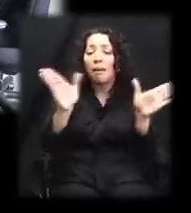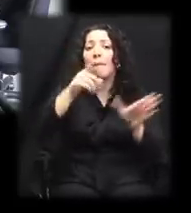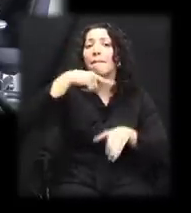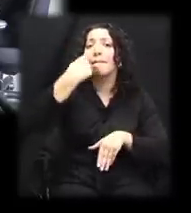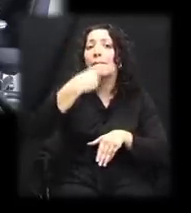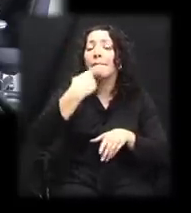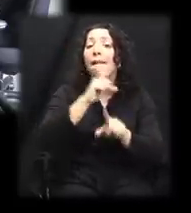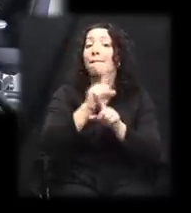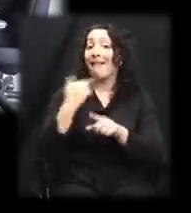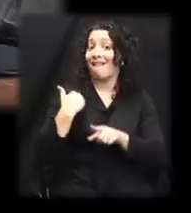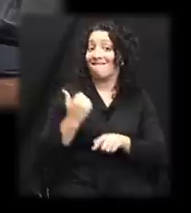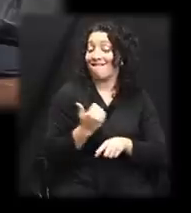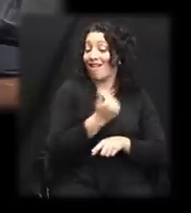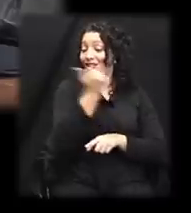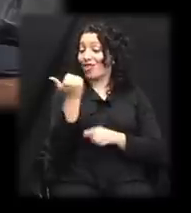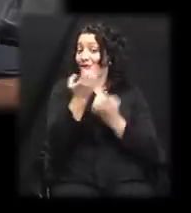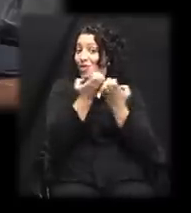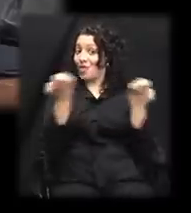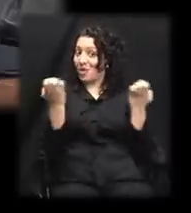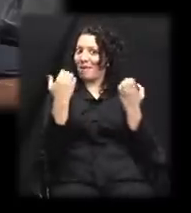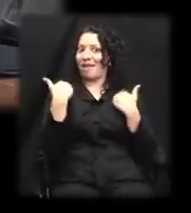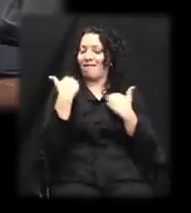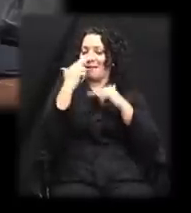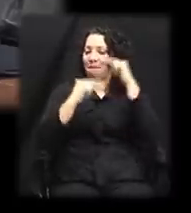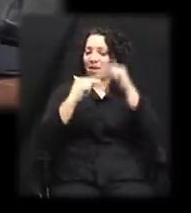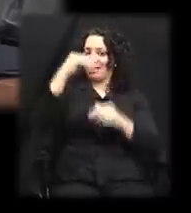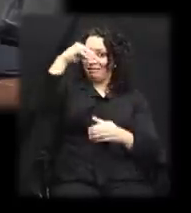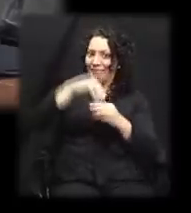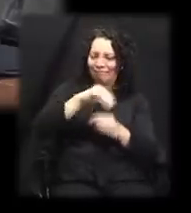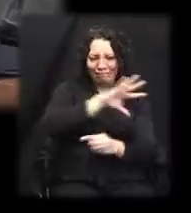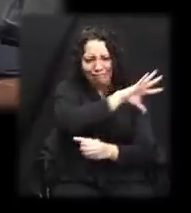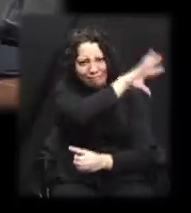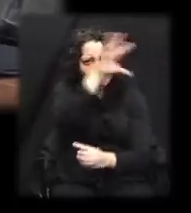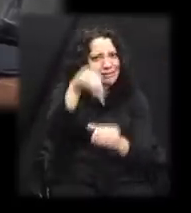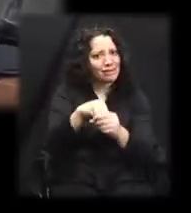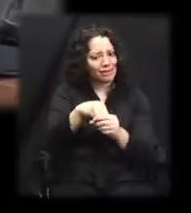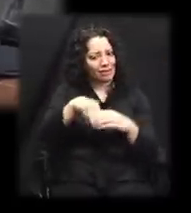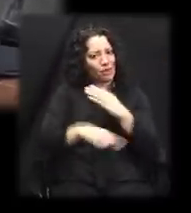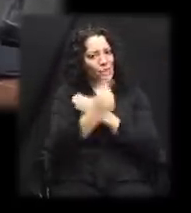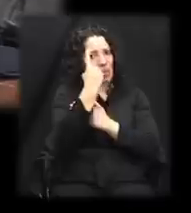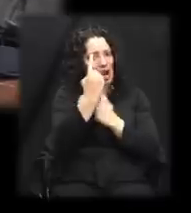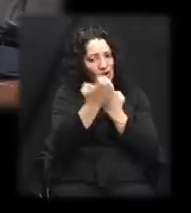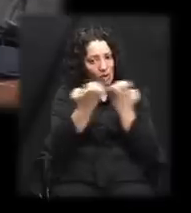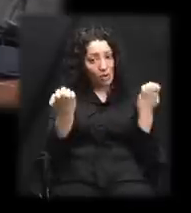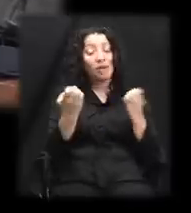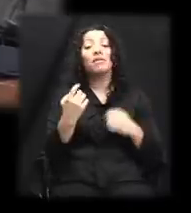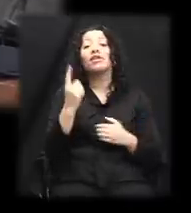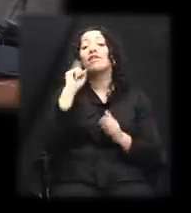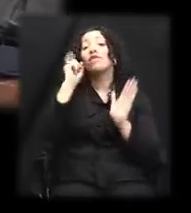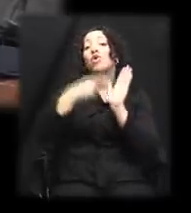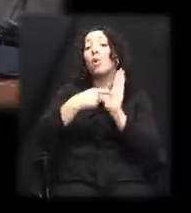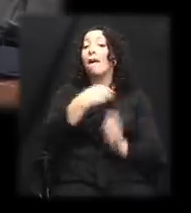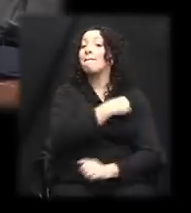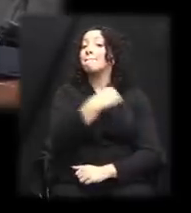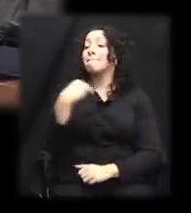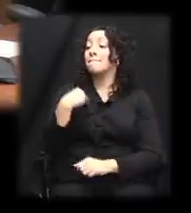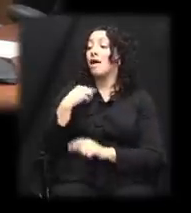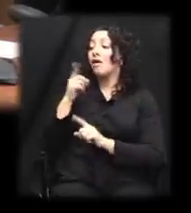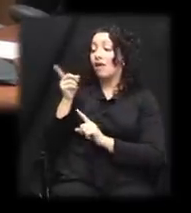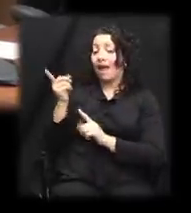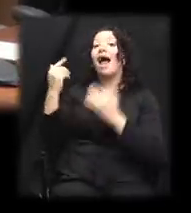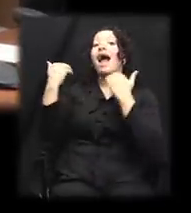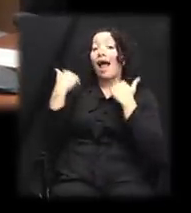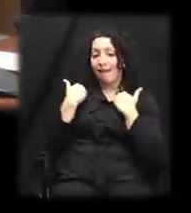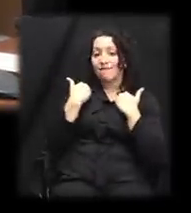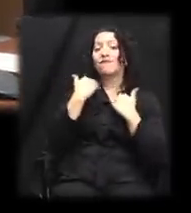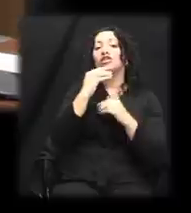public, they are built as an all-in-one product to be used without the need of additional equipment. In this scene, you